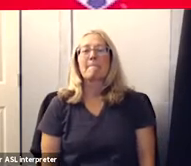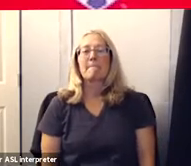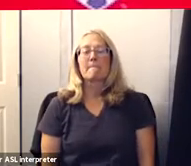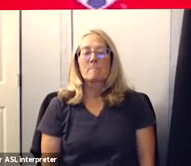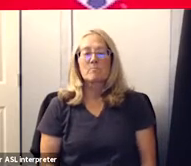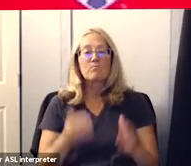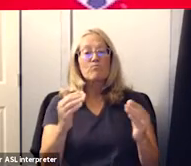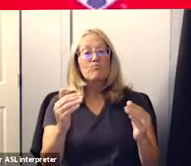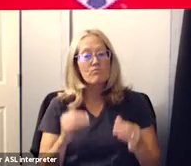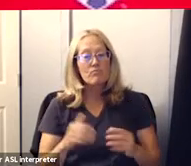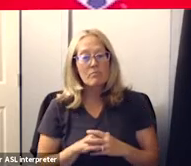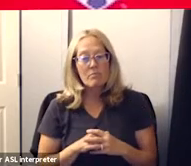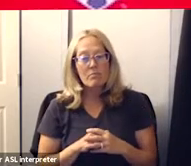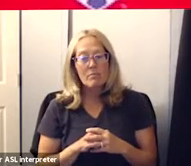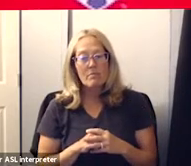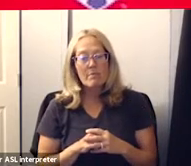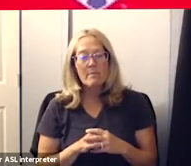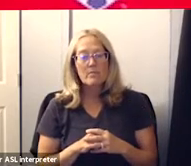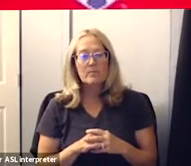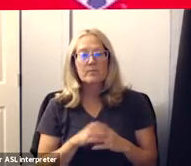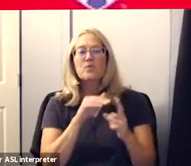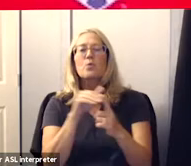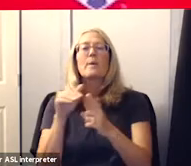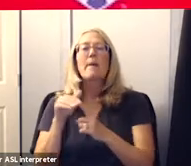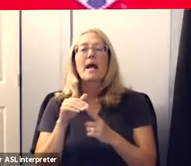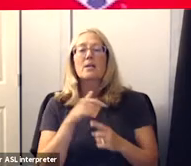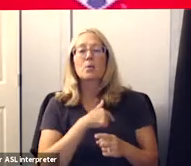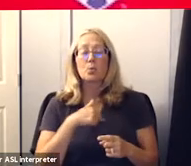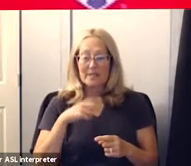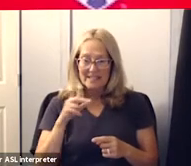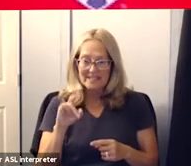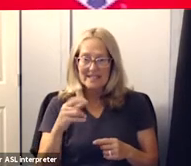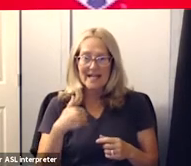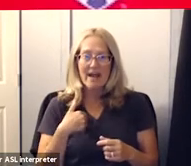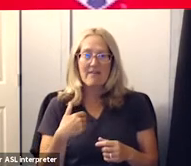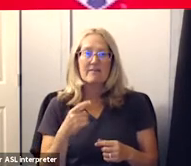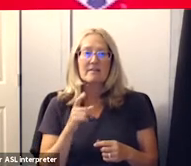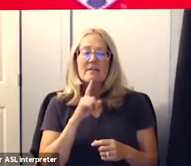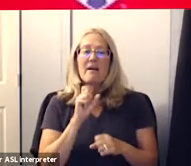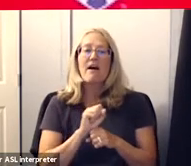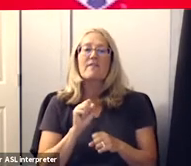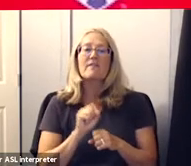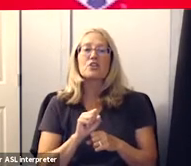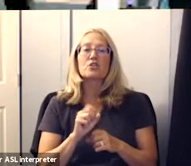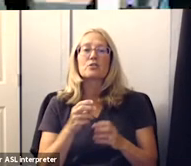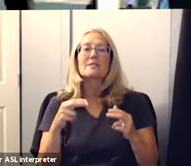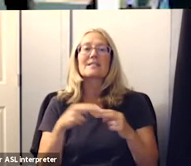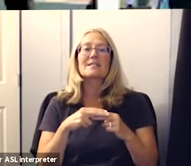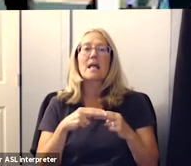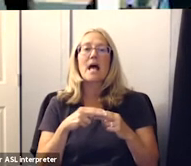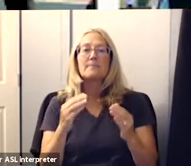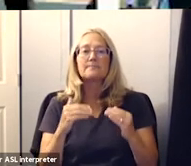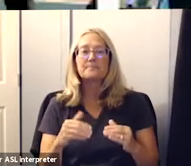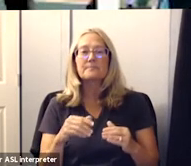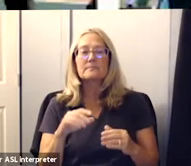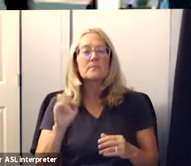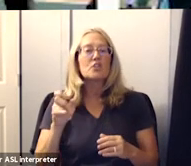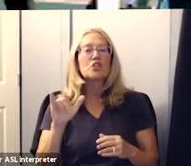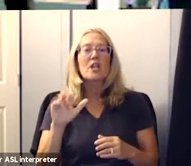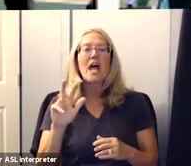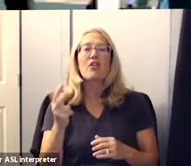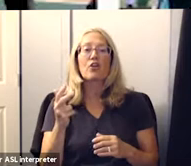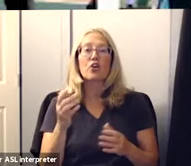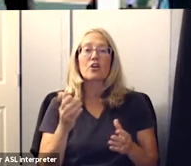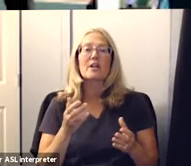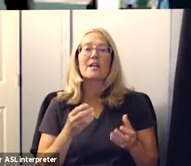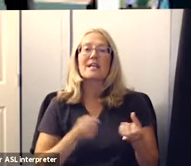next i want to just uh let uh remind everyone that we did have our official uh next slide mr rouse please uh july 3rd dedication